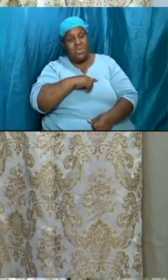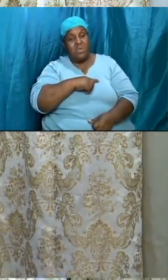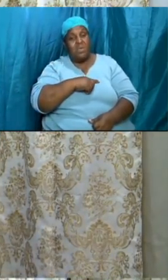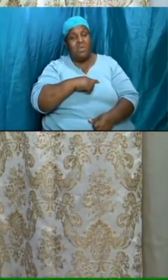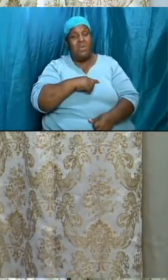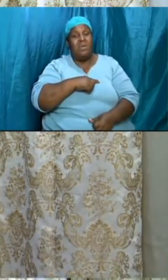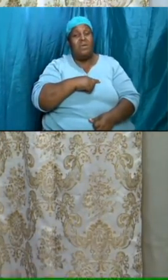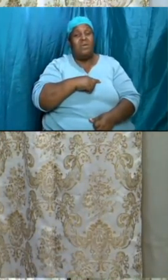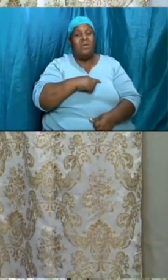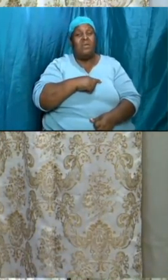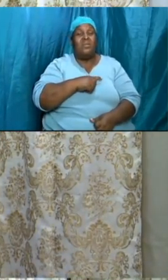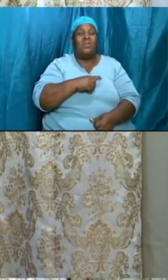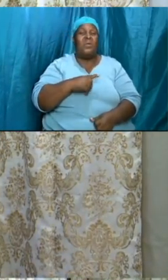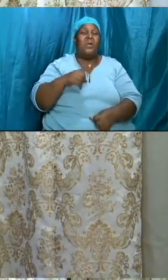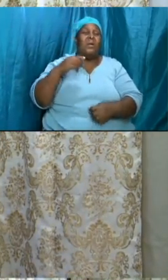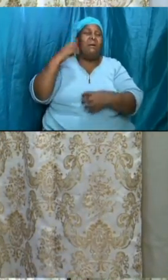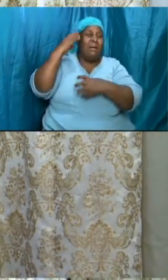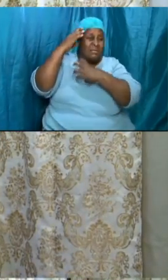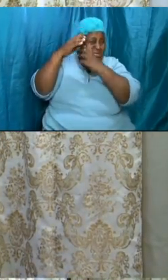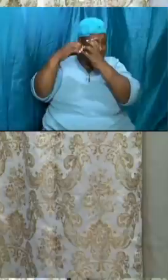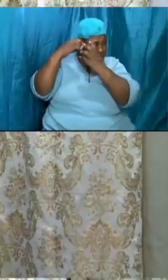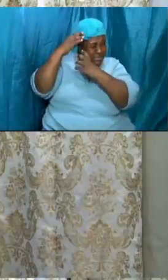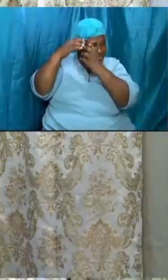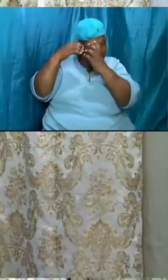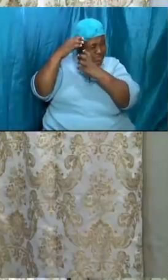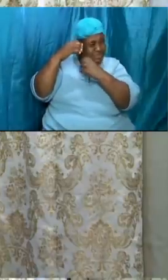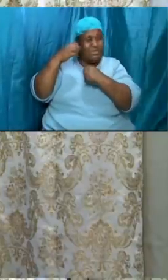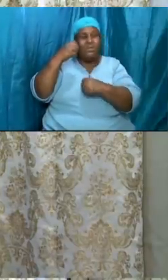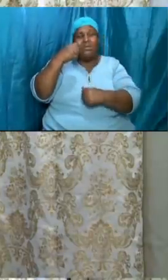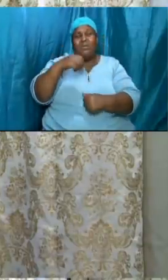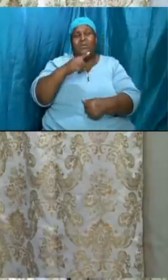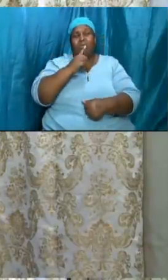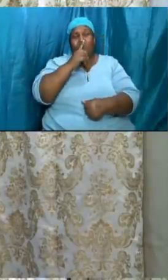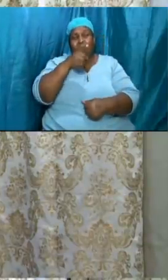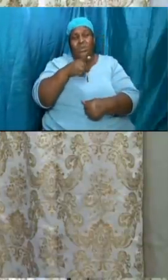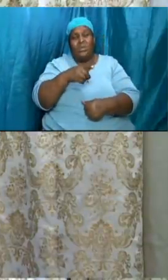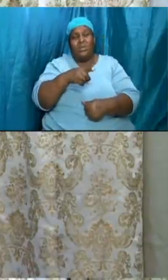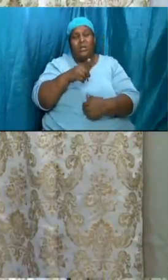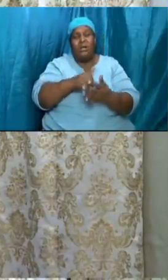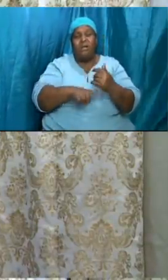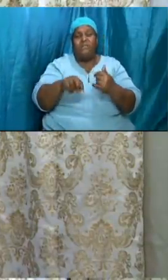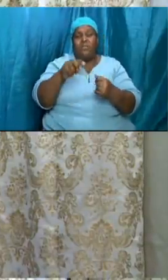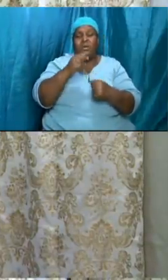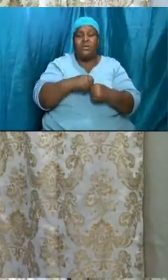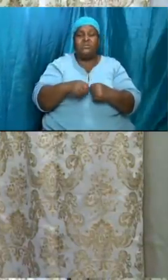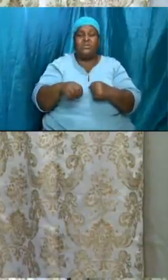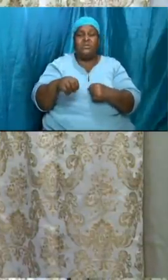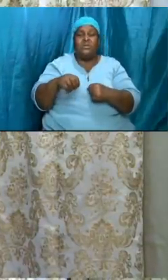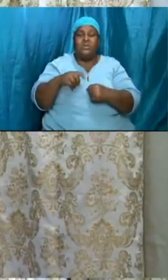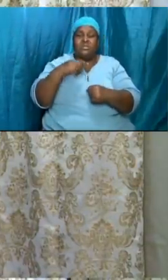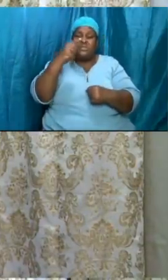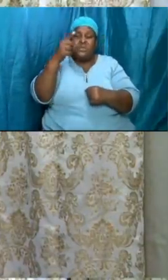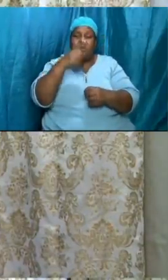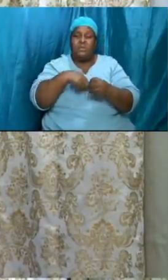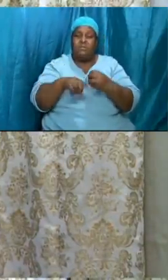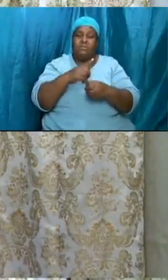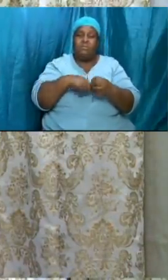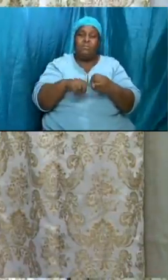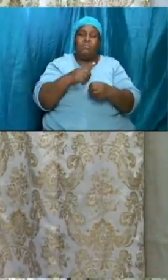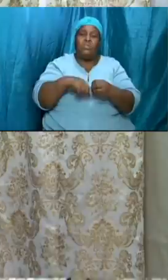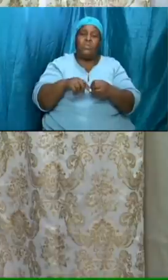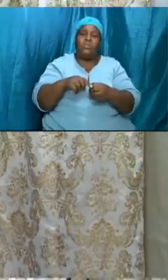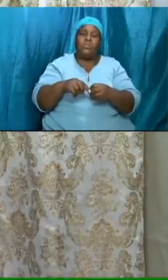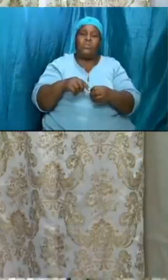out of what we have been discussing over the last couple of weeks we would have achieved our